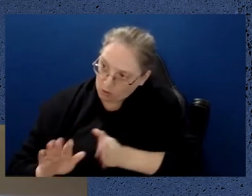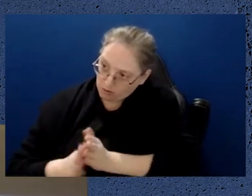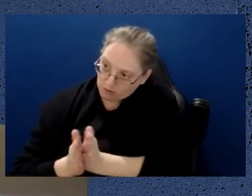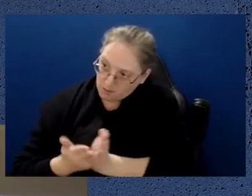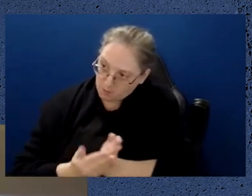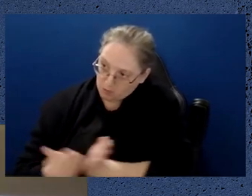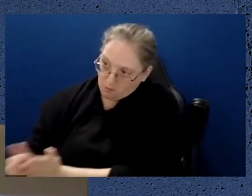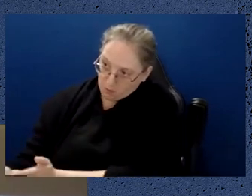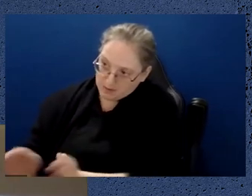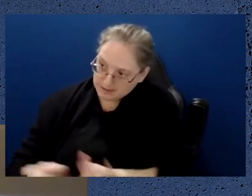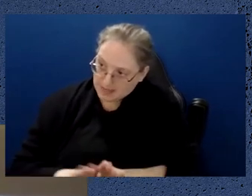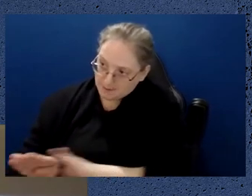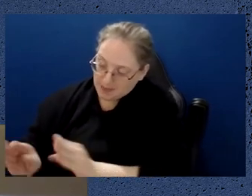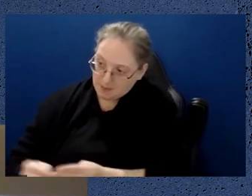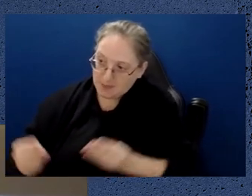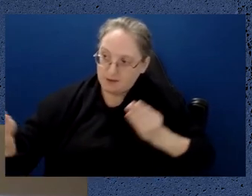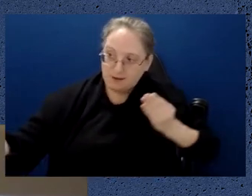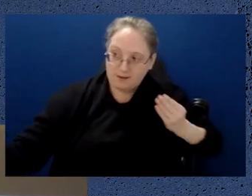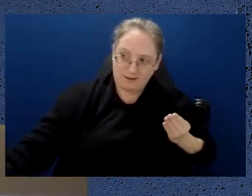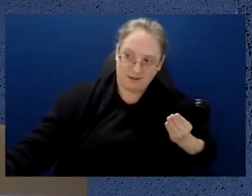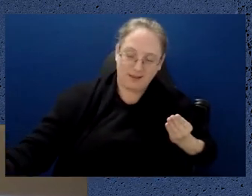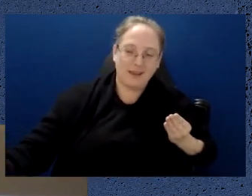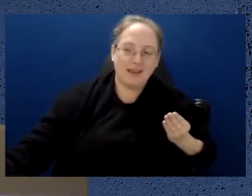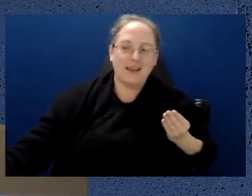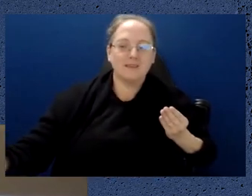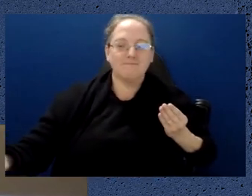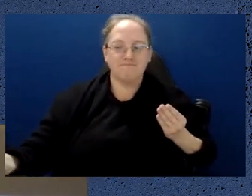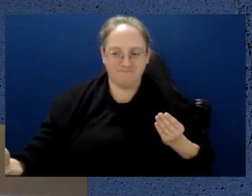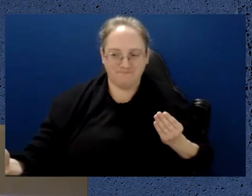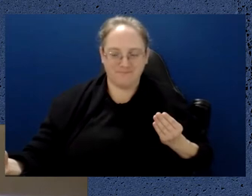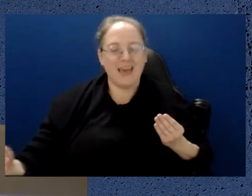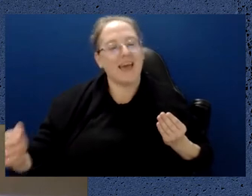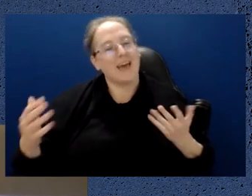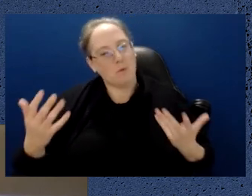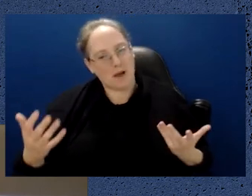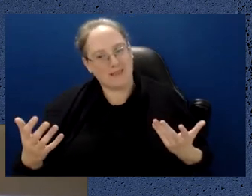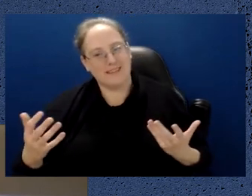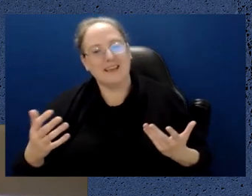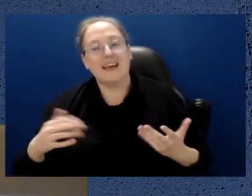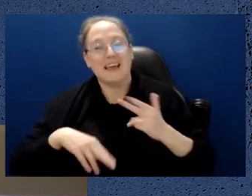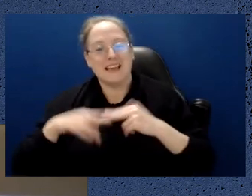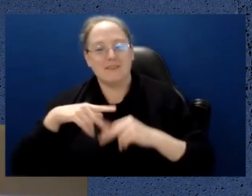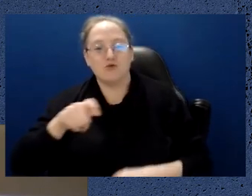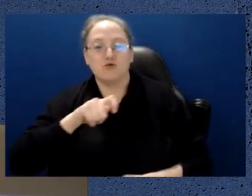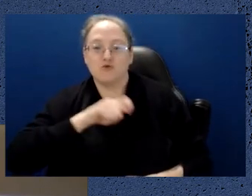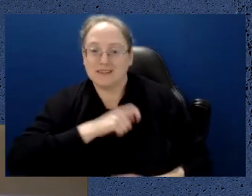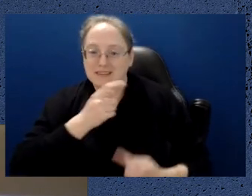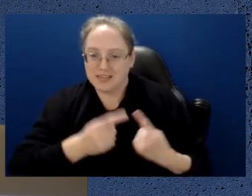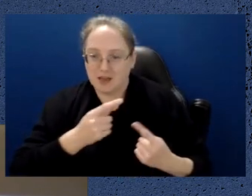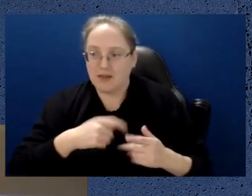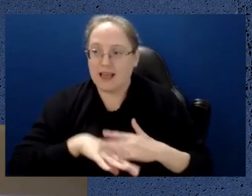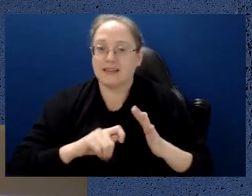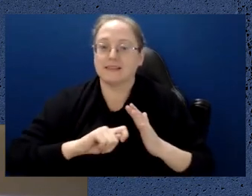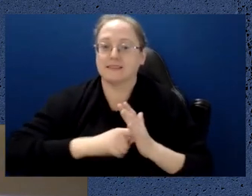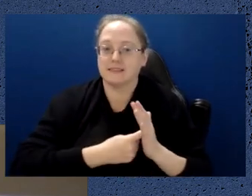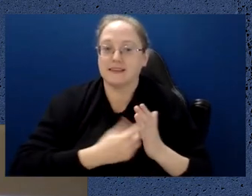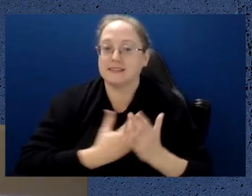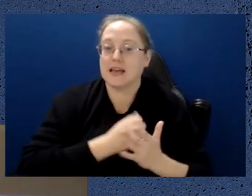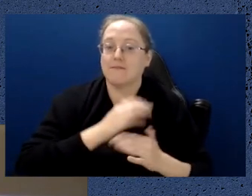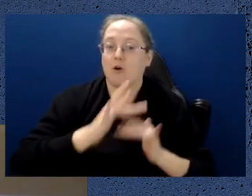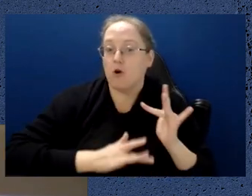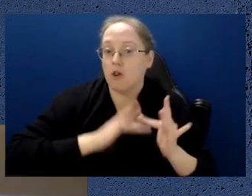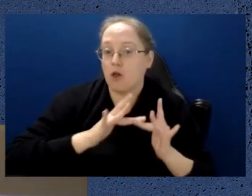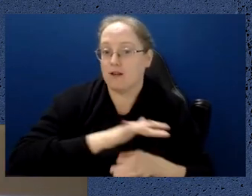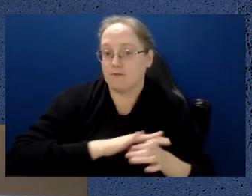These days, provided that you're perhaps in an environment that you both trust and you both consider to be secure, you might be able to do that through